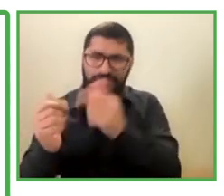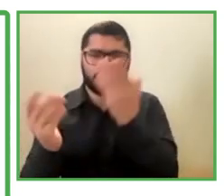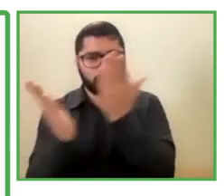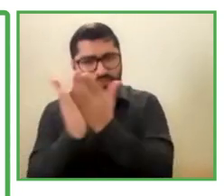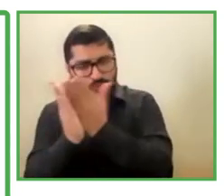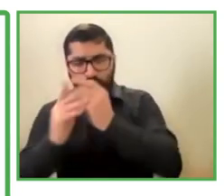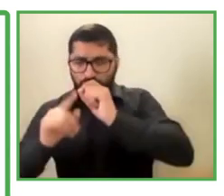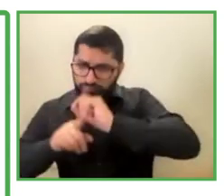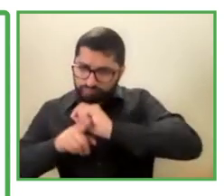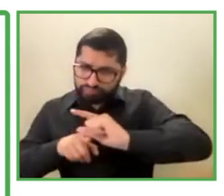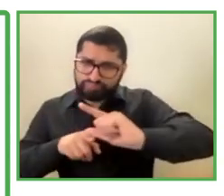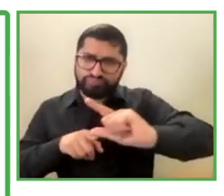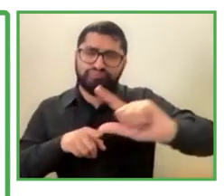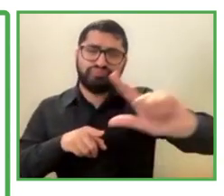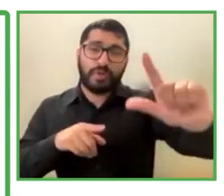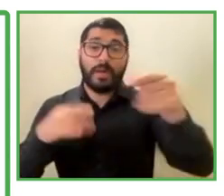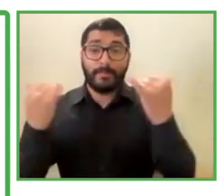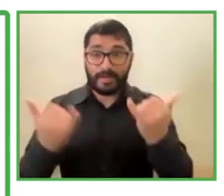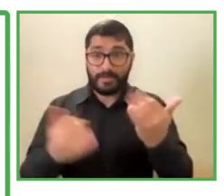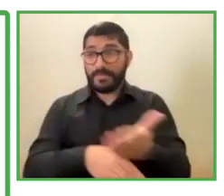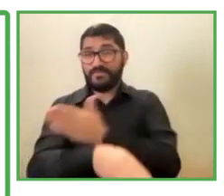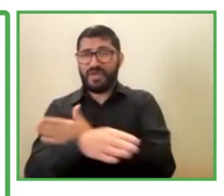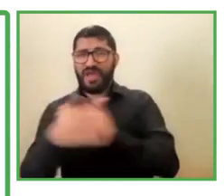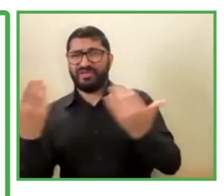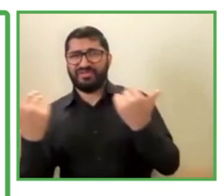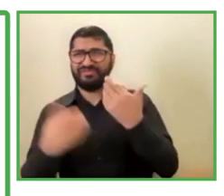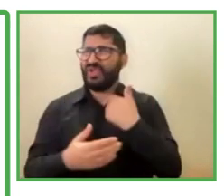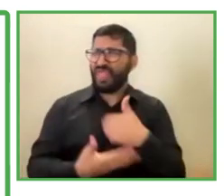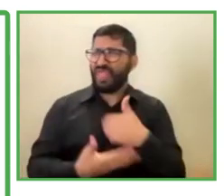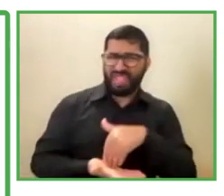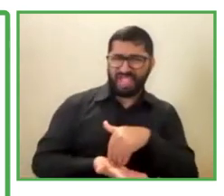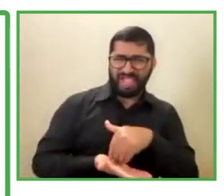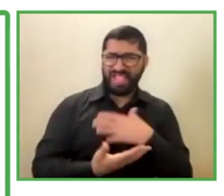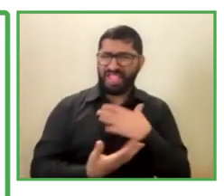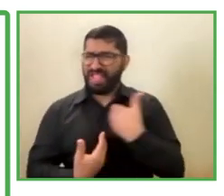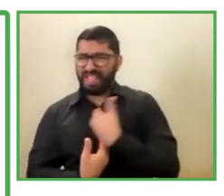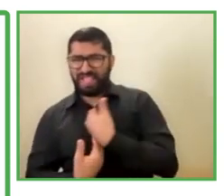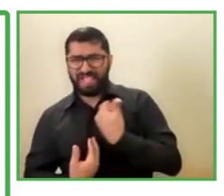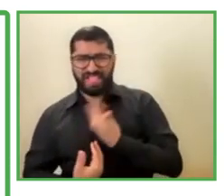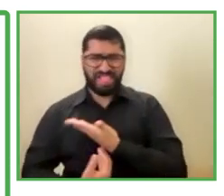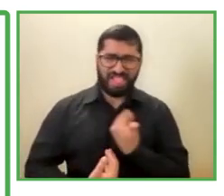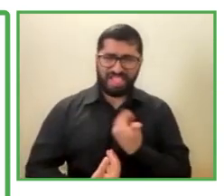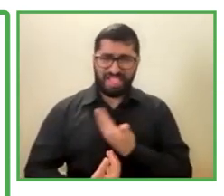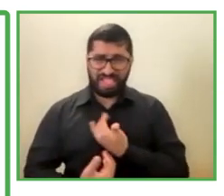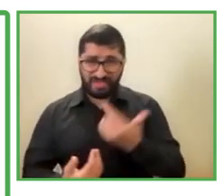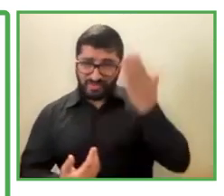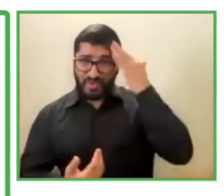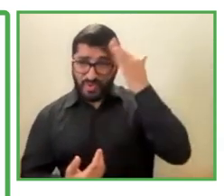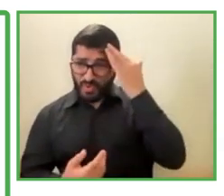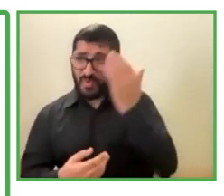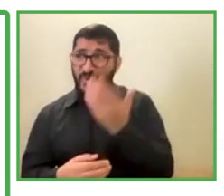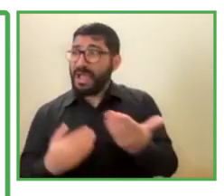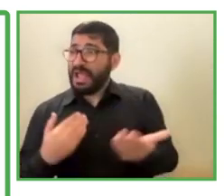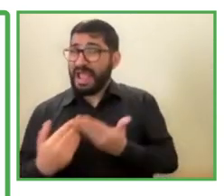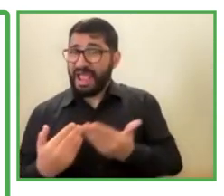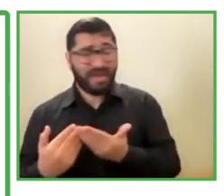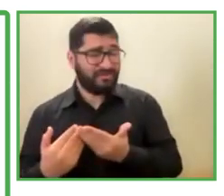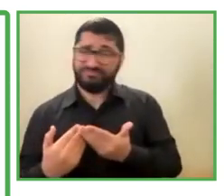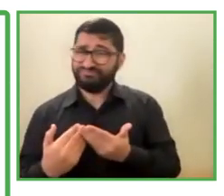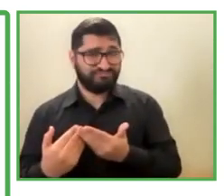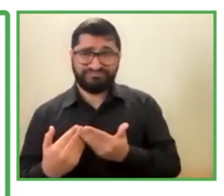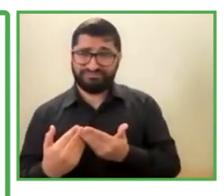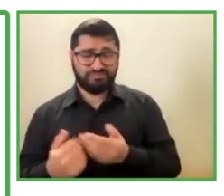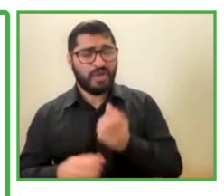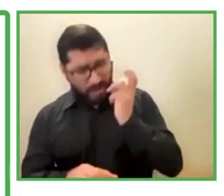And there was unrest because it's not that easy. There was an unrest on some